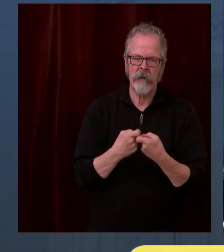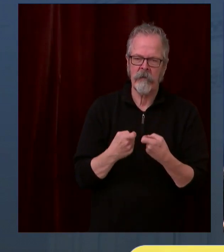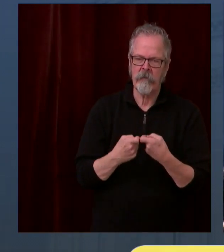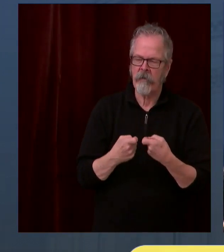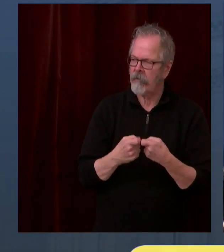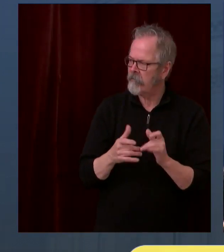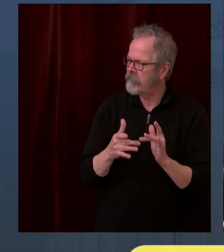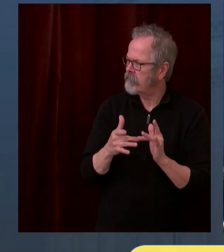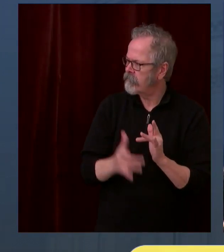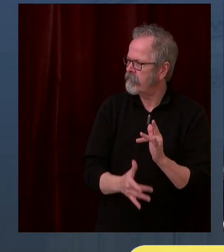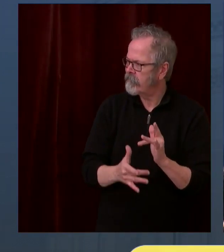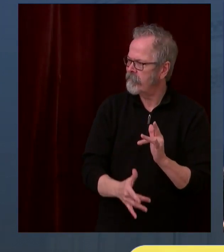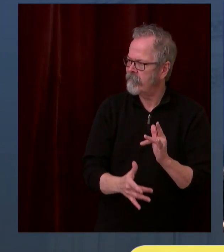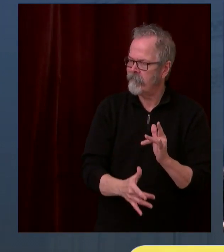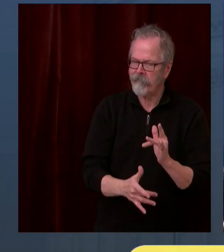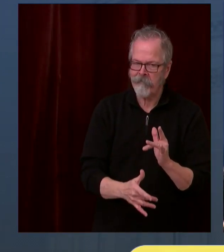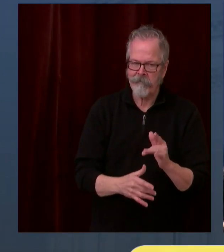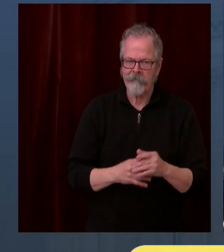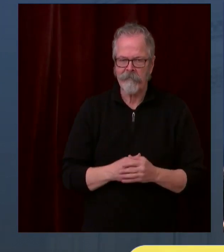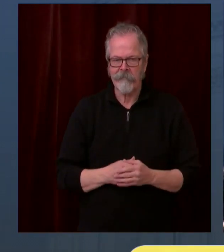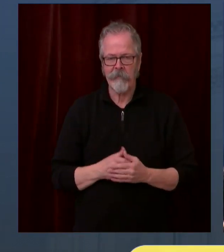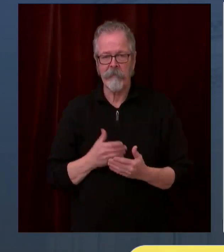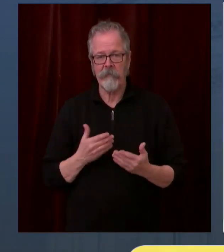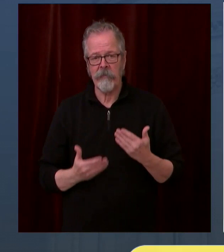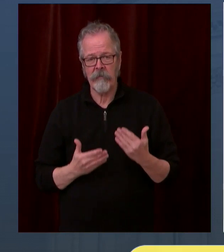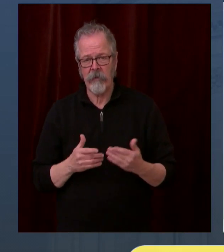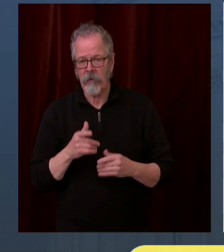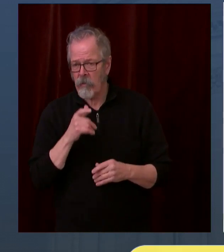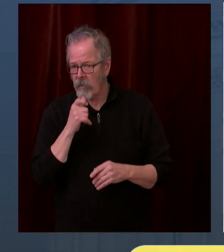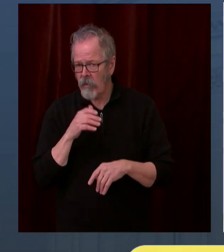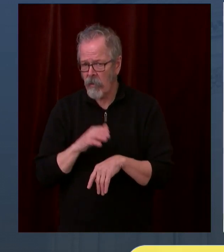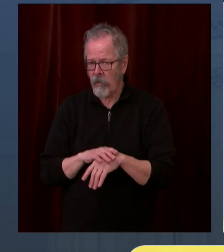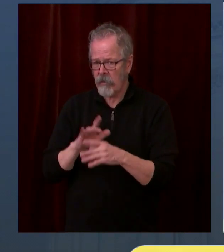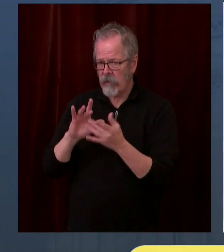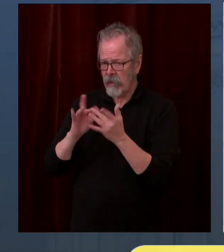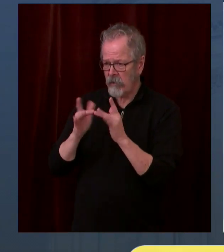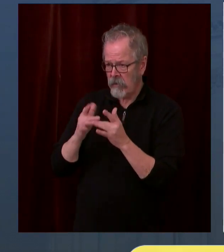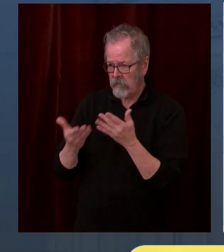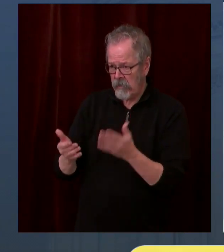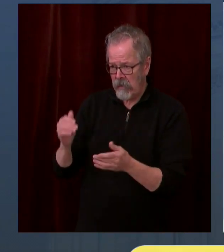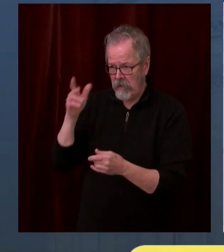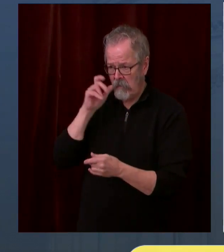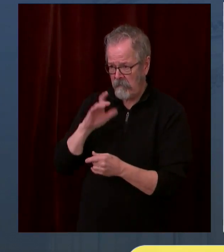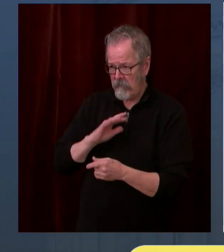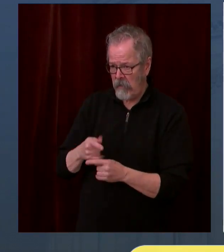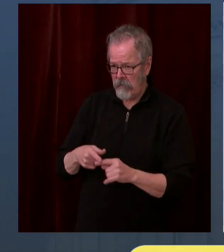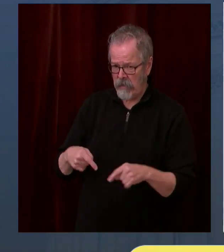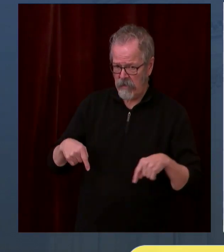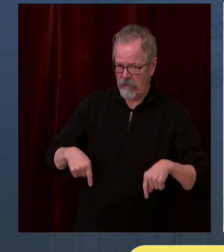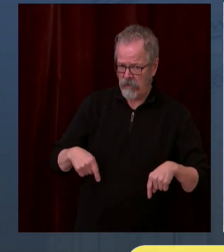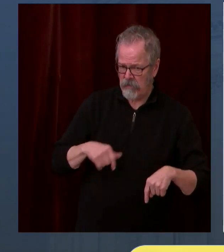We're not waiting, but we're building capacity to be ready to do so regardless.